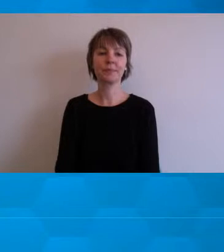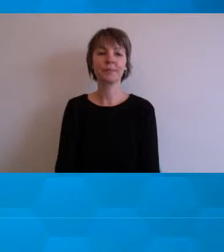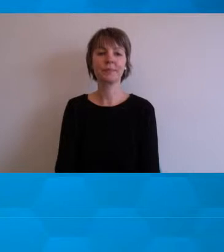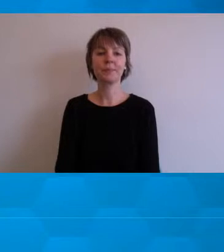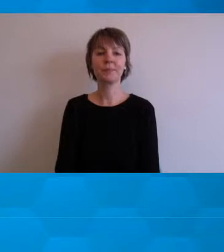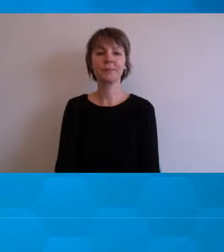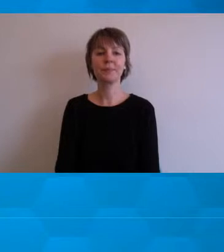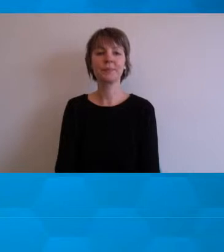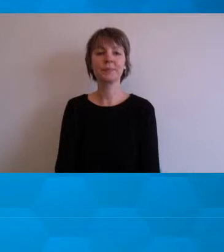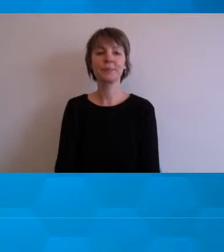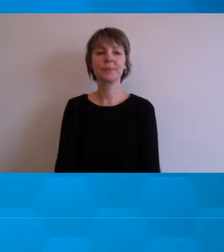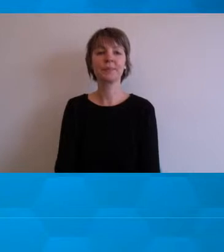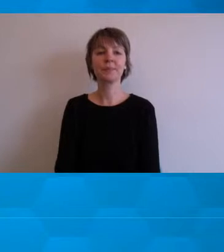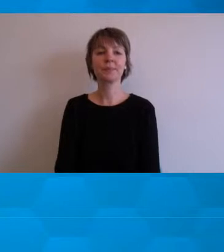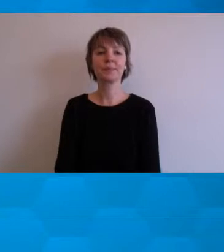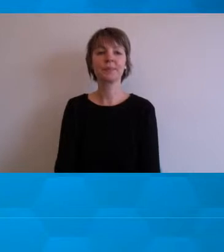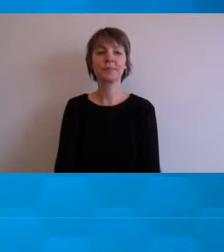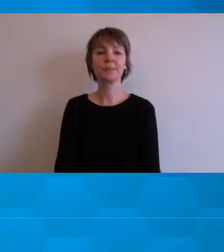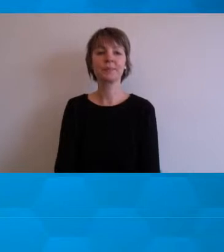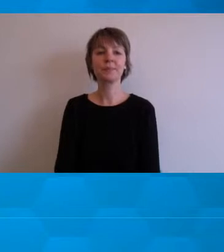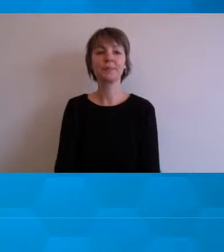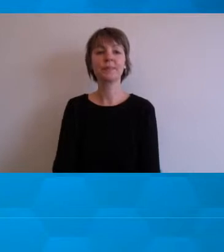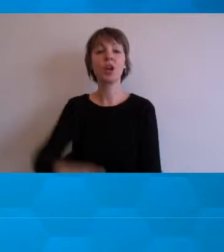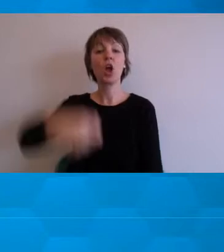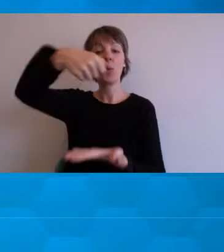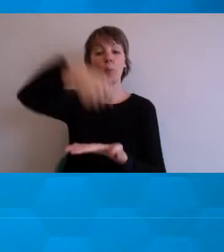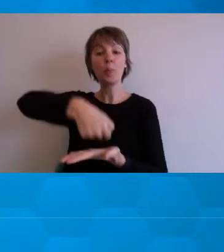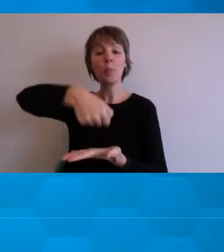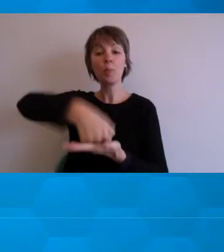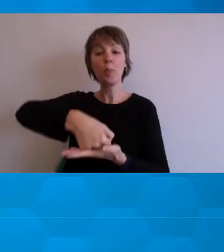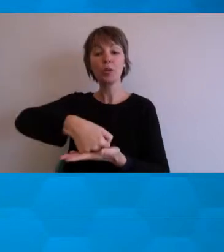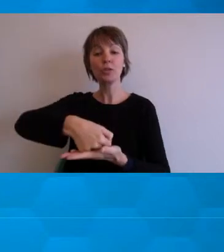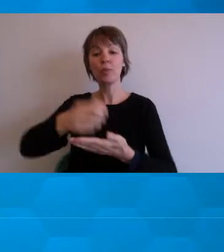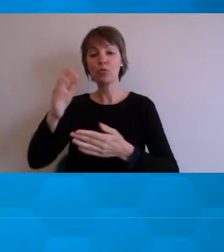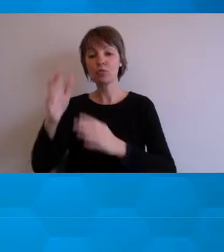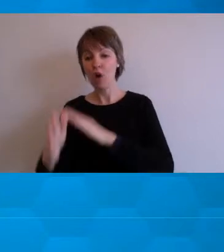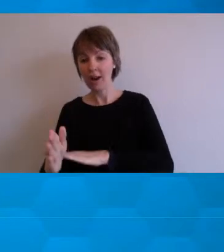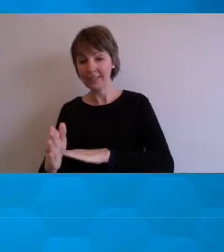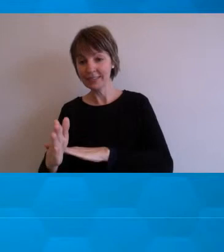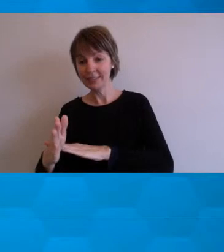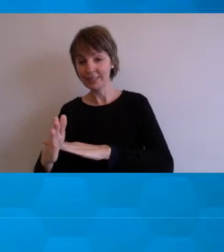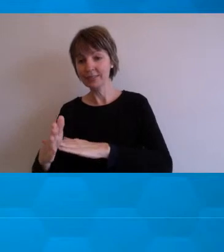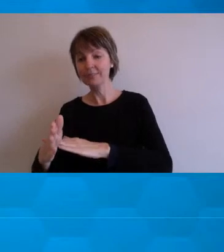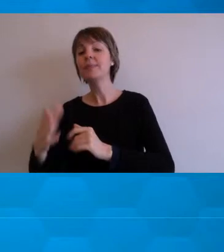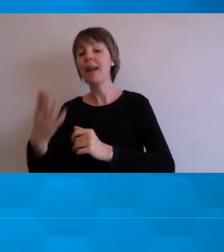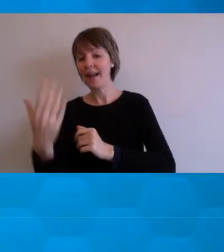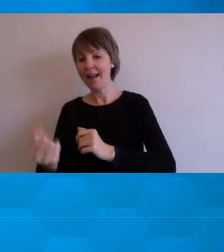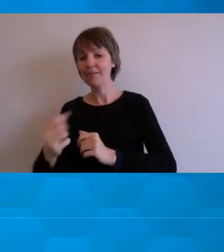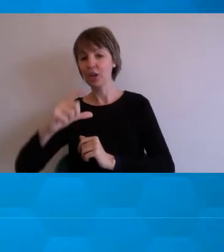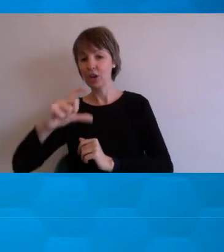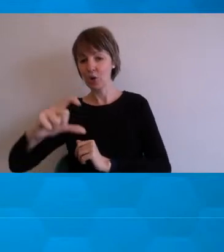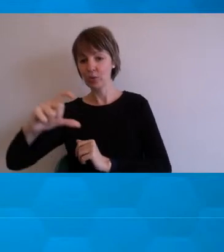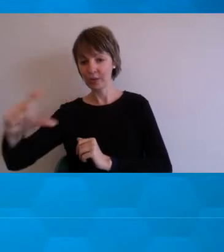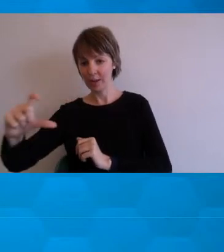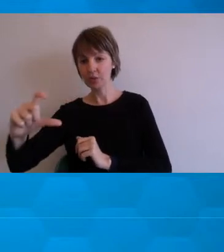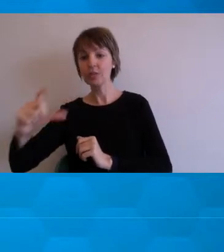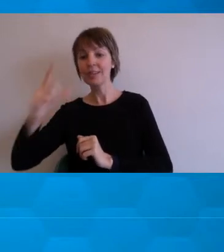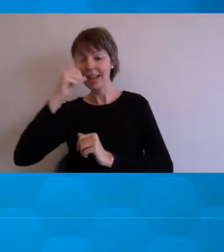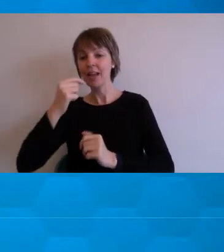Please see the closed caption button at the far right bottom of the YouTube frame. You can turn this on and off as necessary.